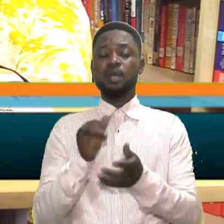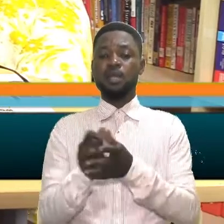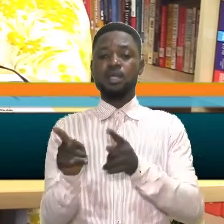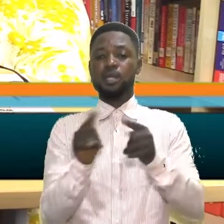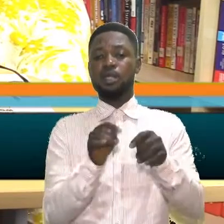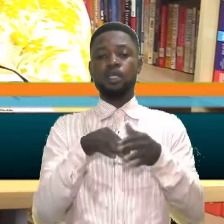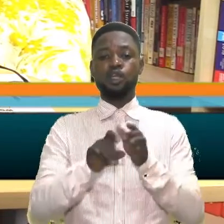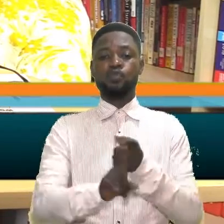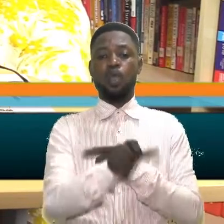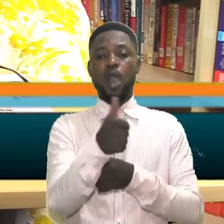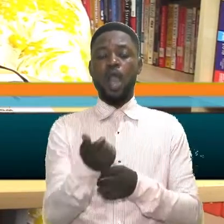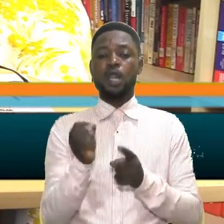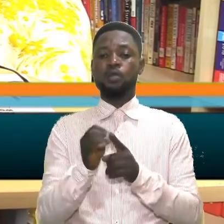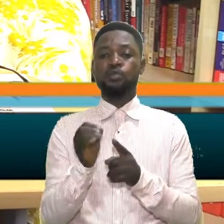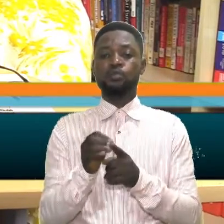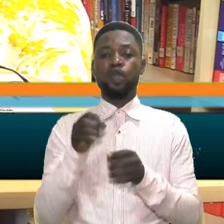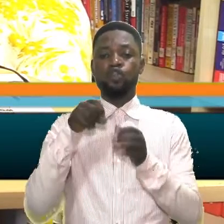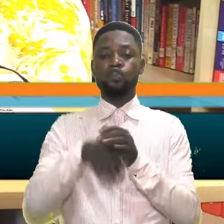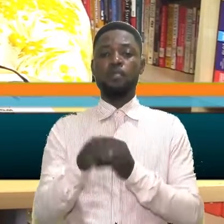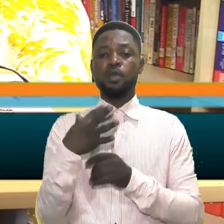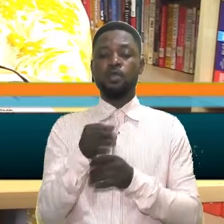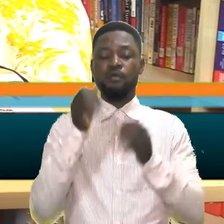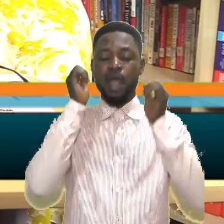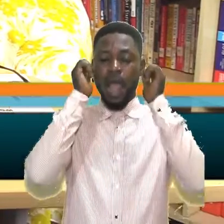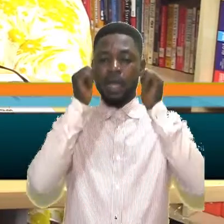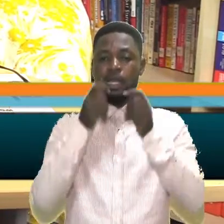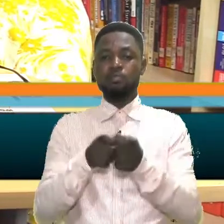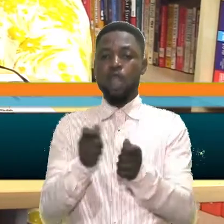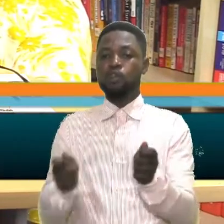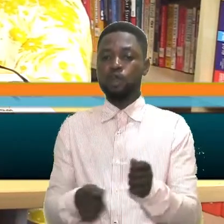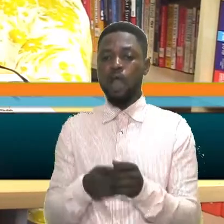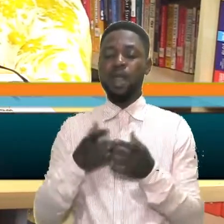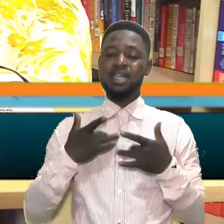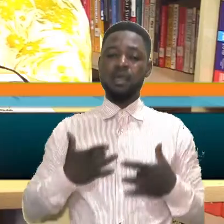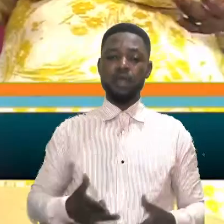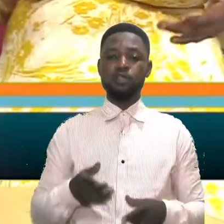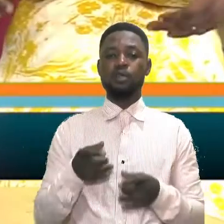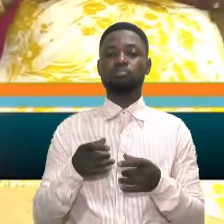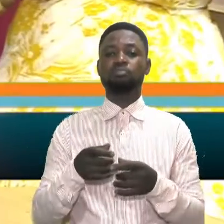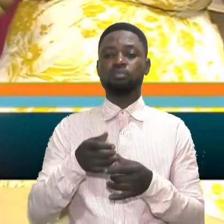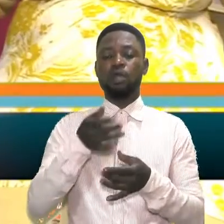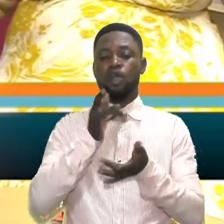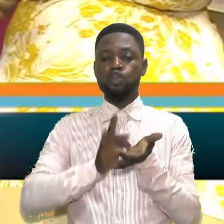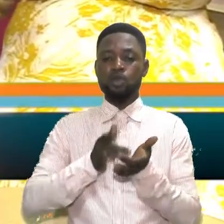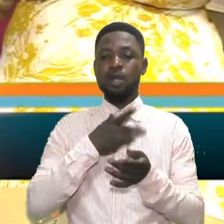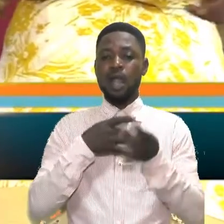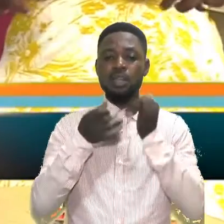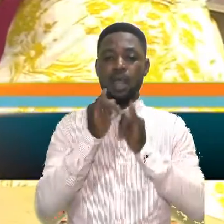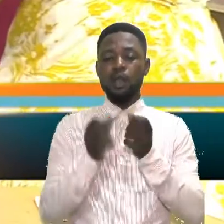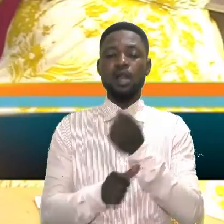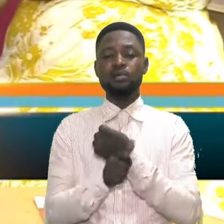destroying that transcends into adulthood. Dropping of academic risk, withdrawal, depression, drug and alcohol use,